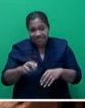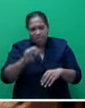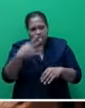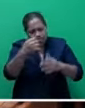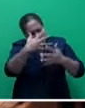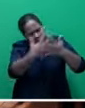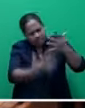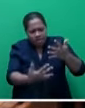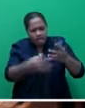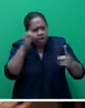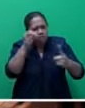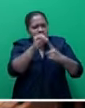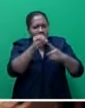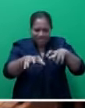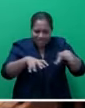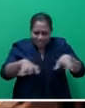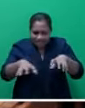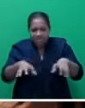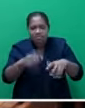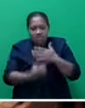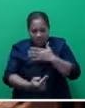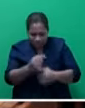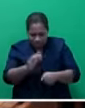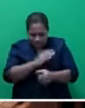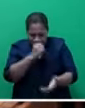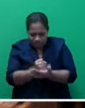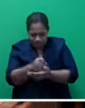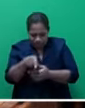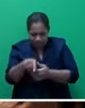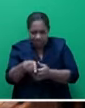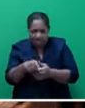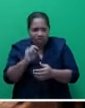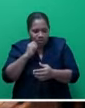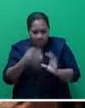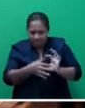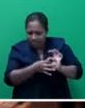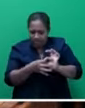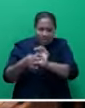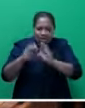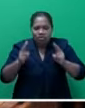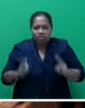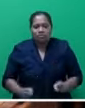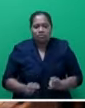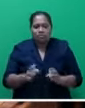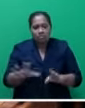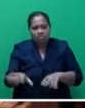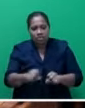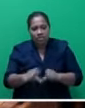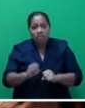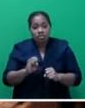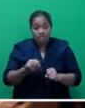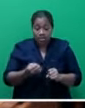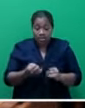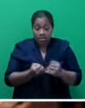activities that ensure our effective and coordinated response to human trafficking. The strategy and the national action